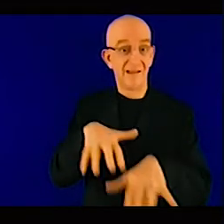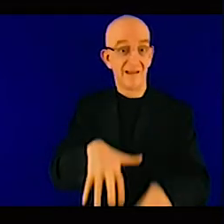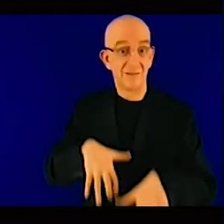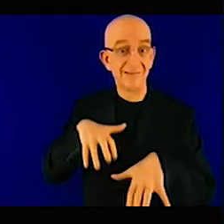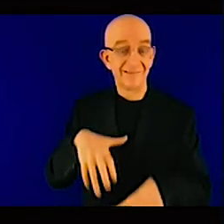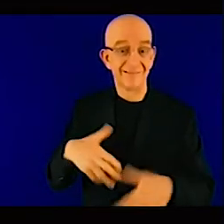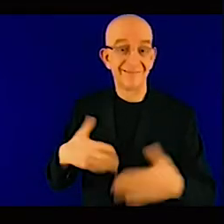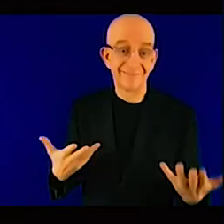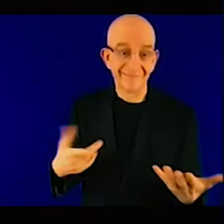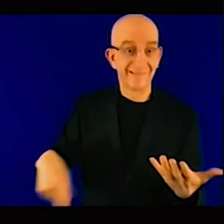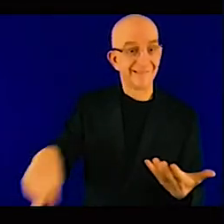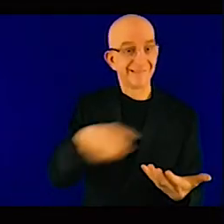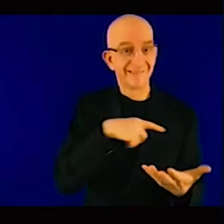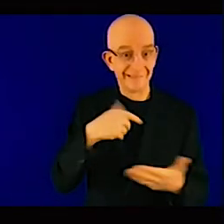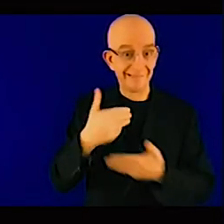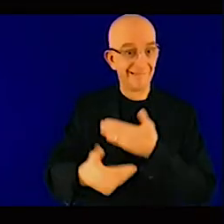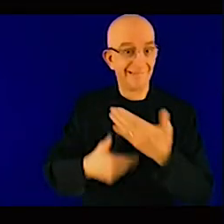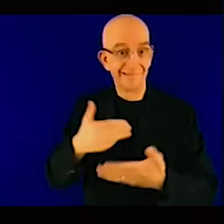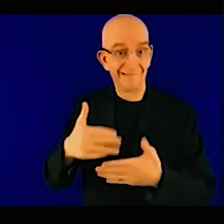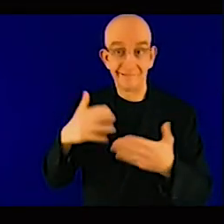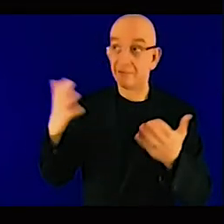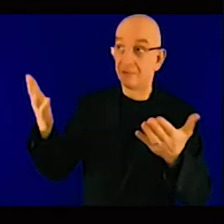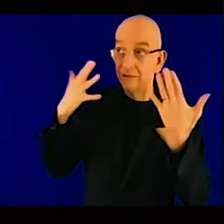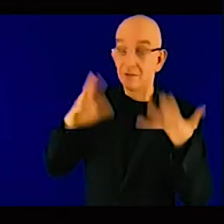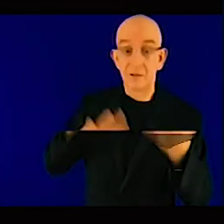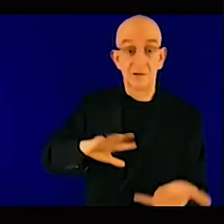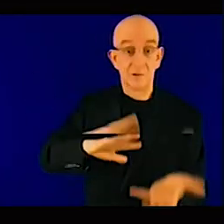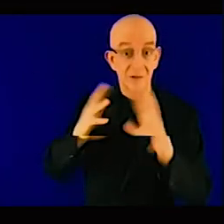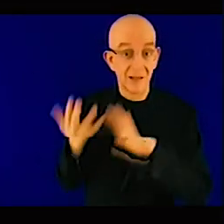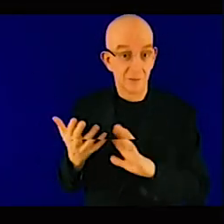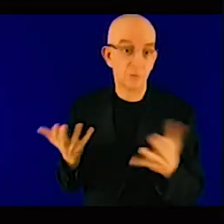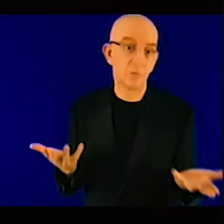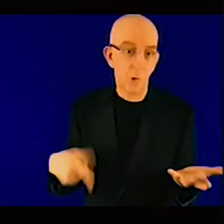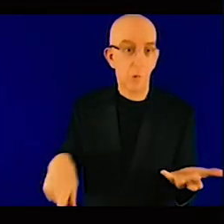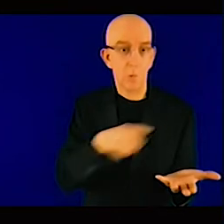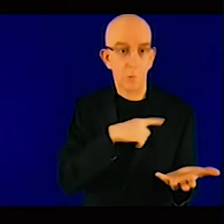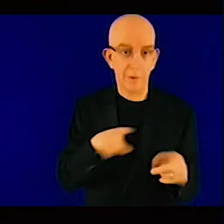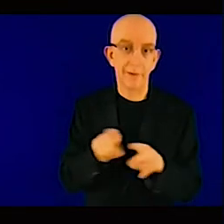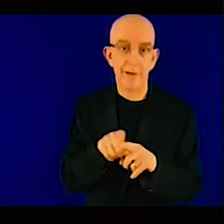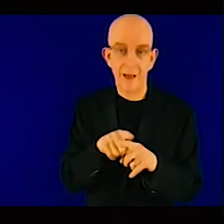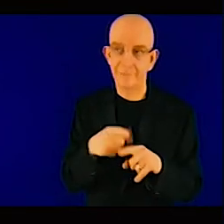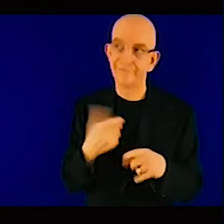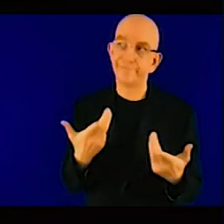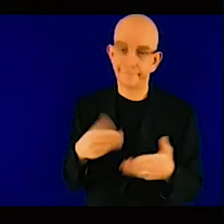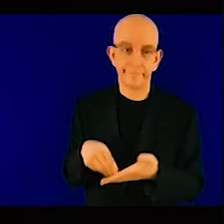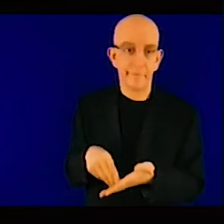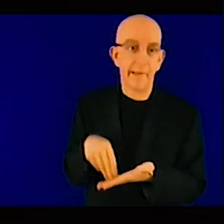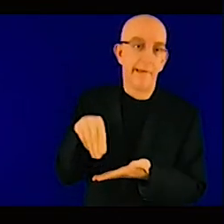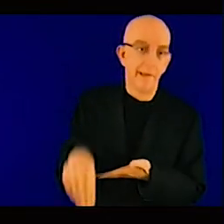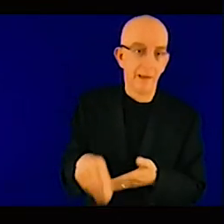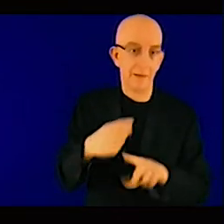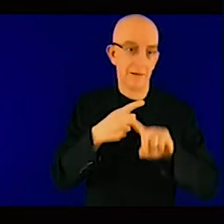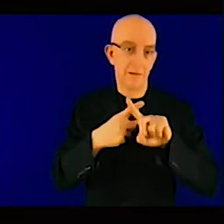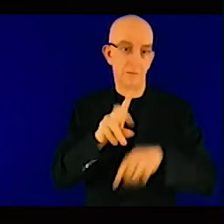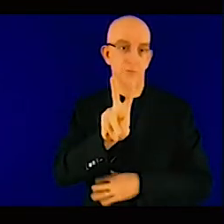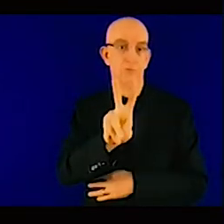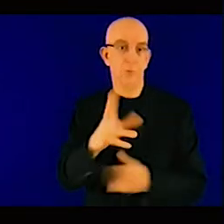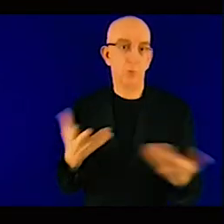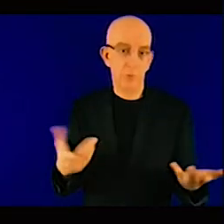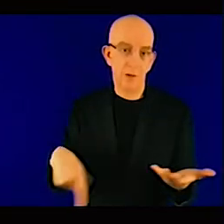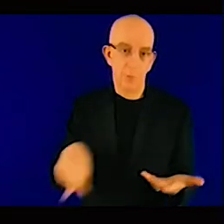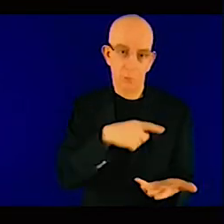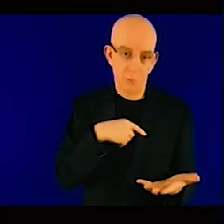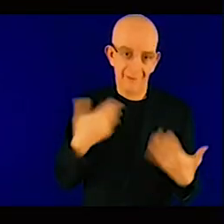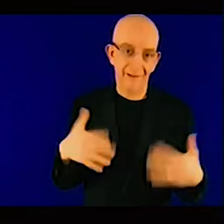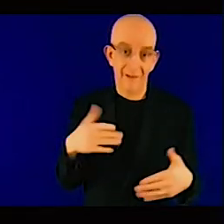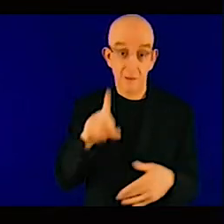and we are paying the high price compared to the other continent. So for this reason, I think we should